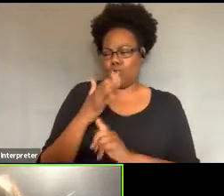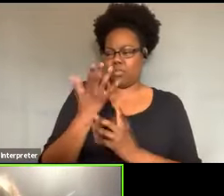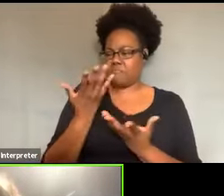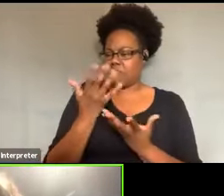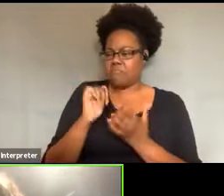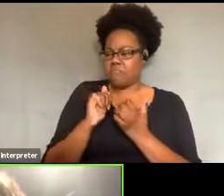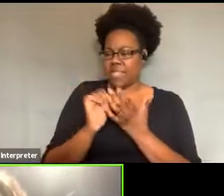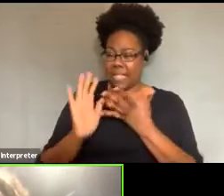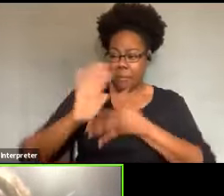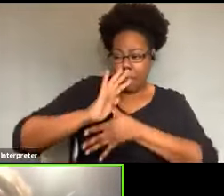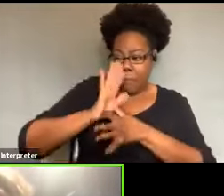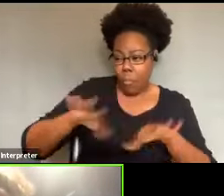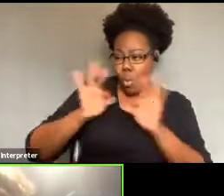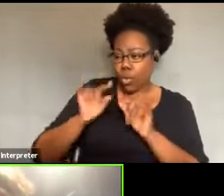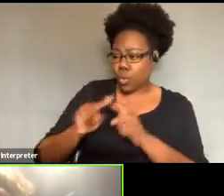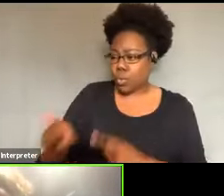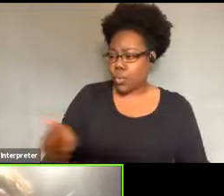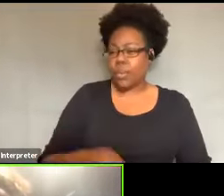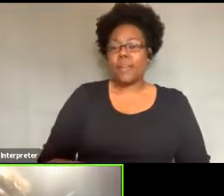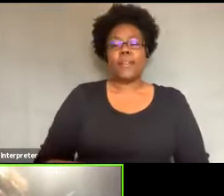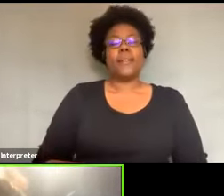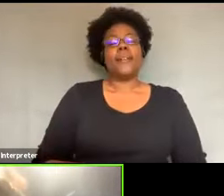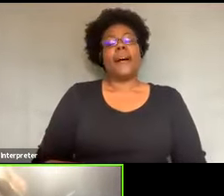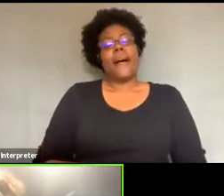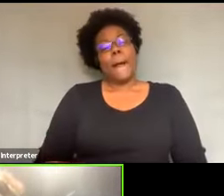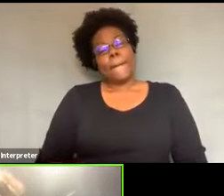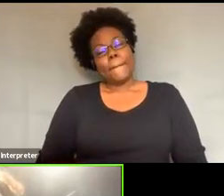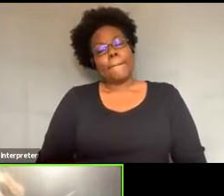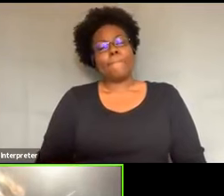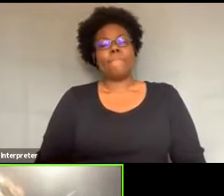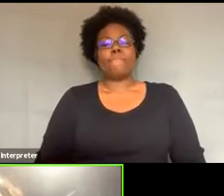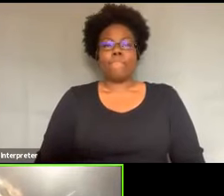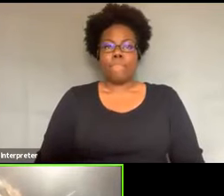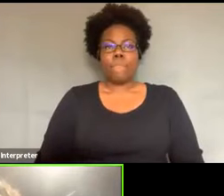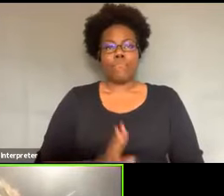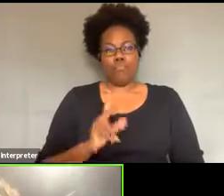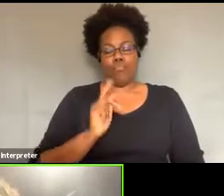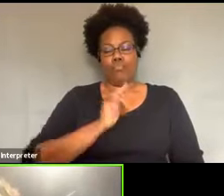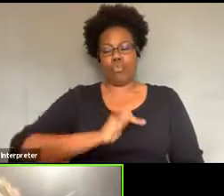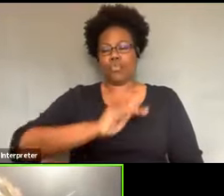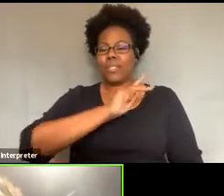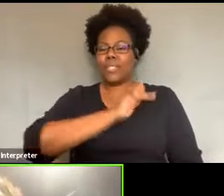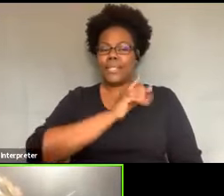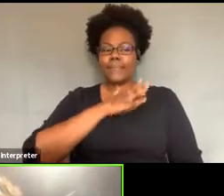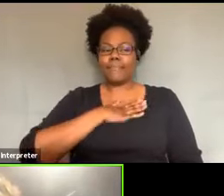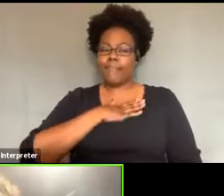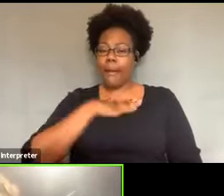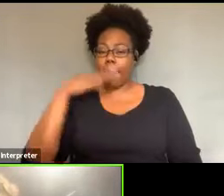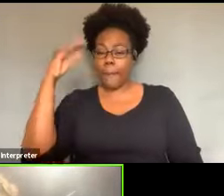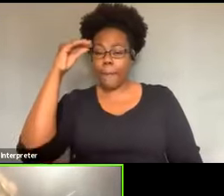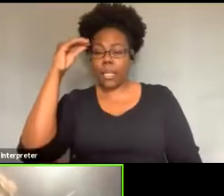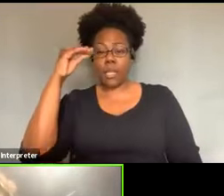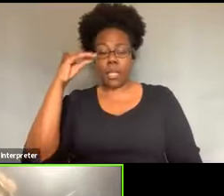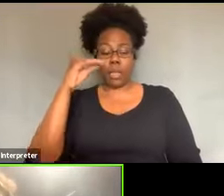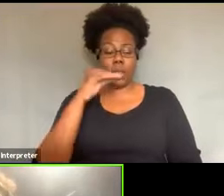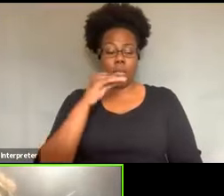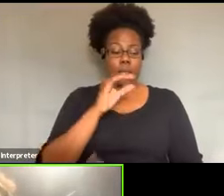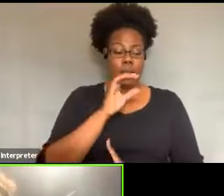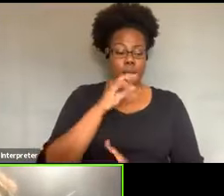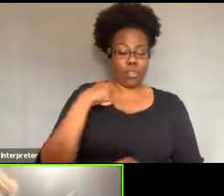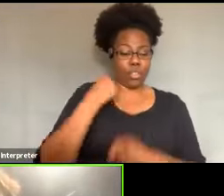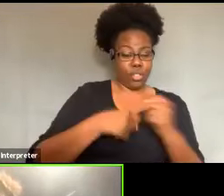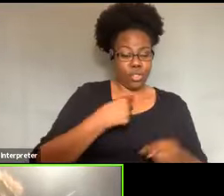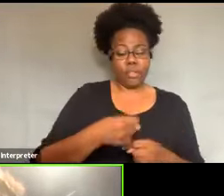Um, I think you don't separate the two personally. Um, as in terms of a tradition,